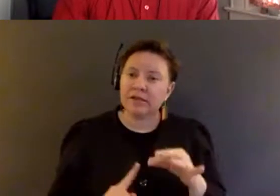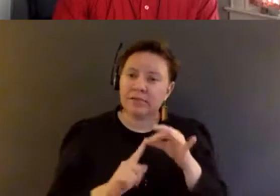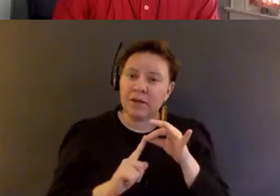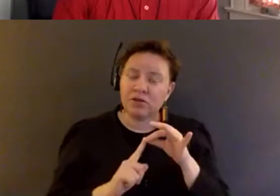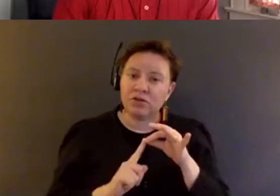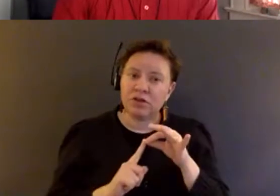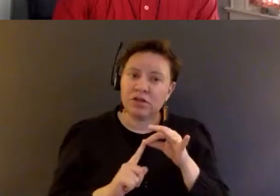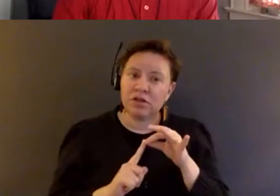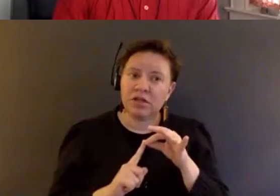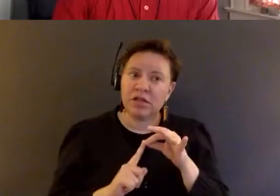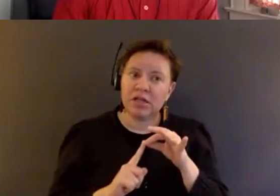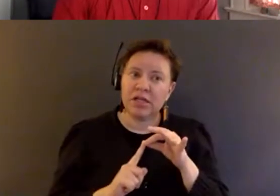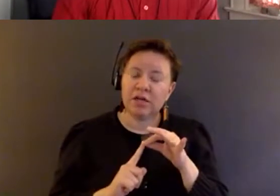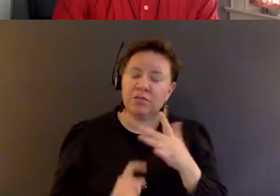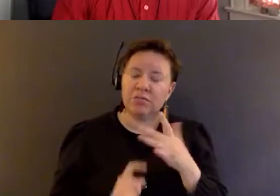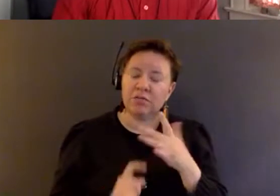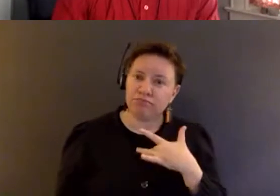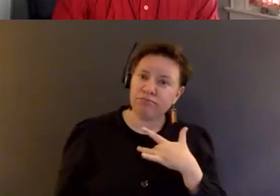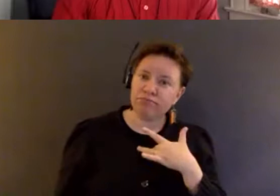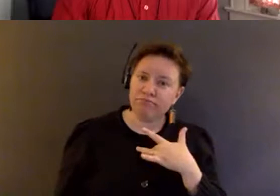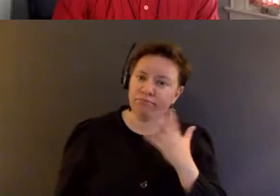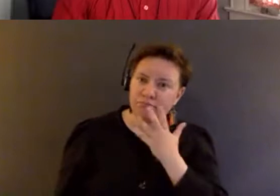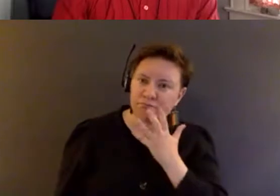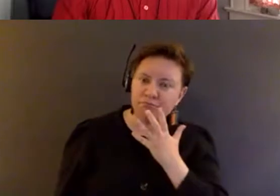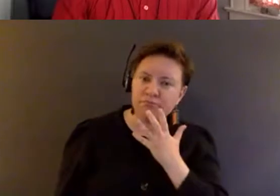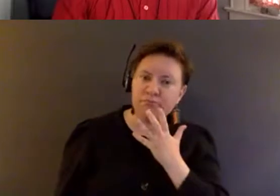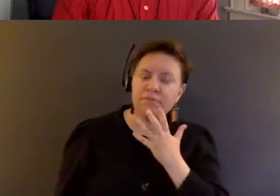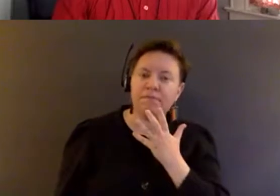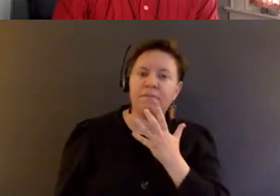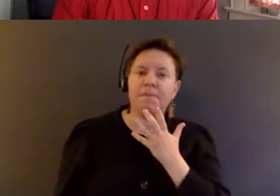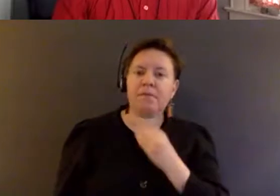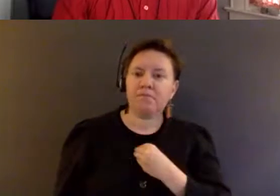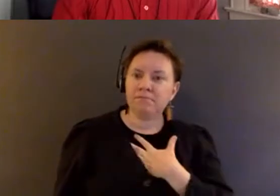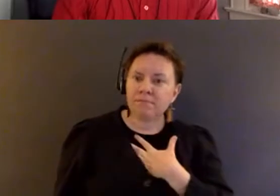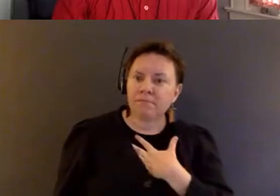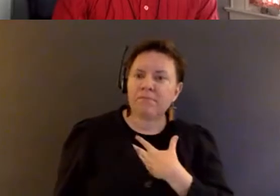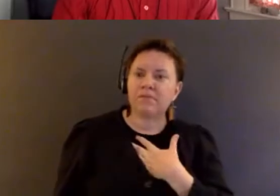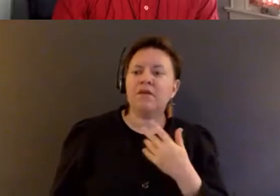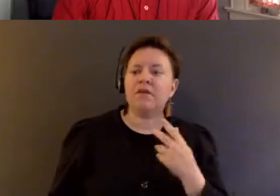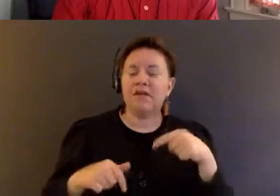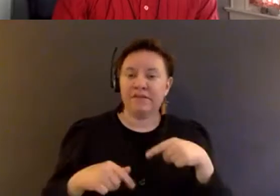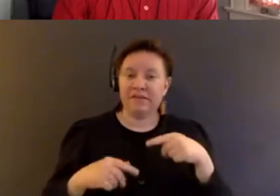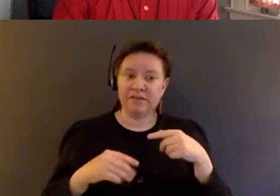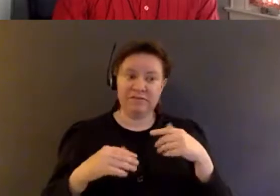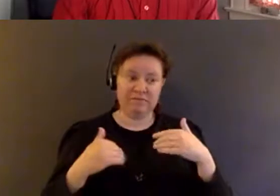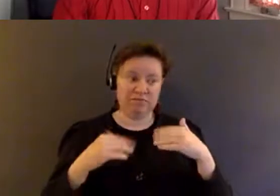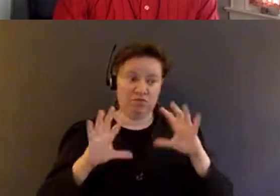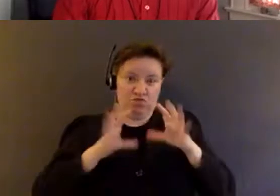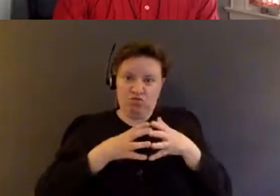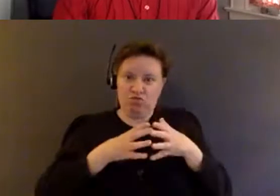heartening is, um, the fact that this generation was kind of